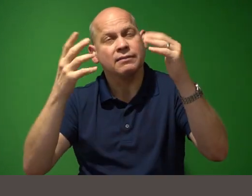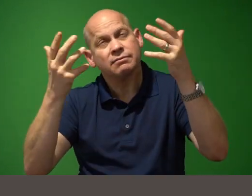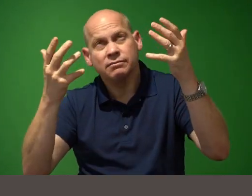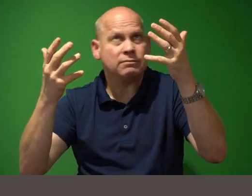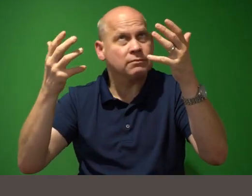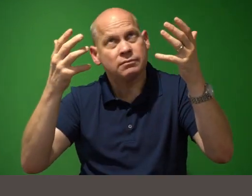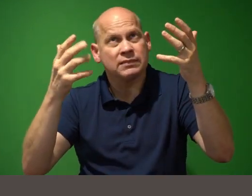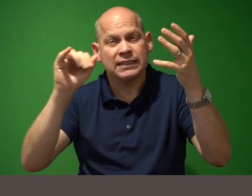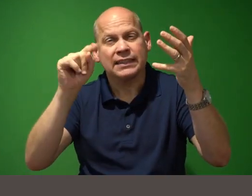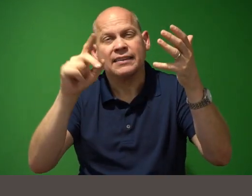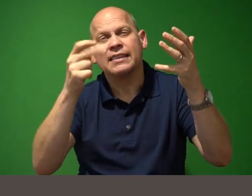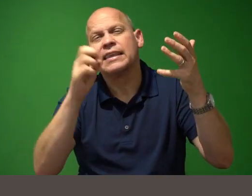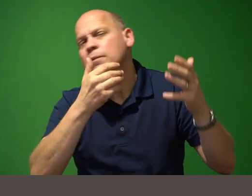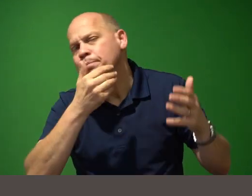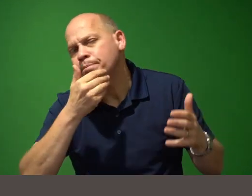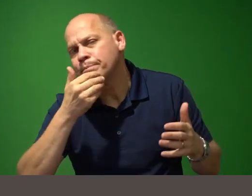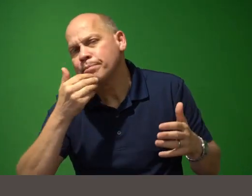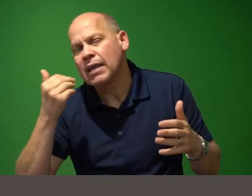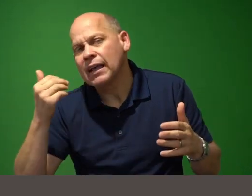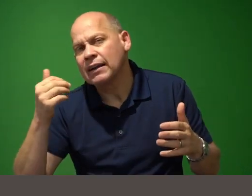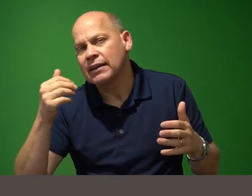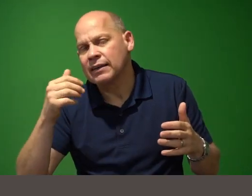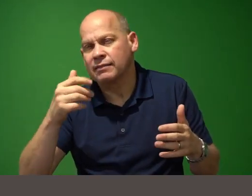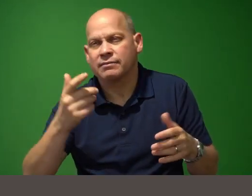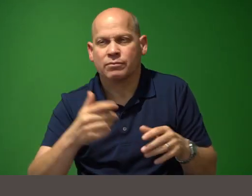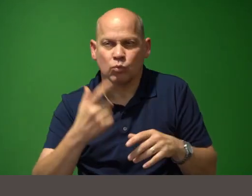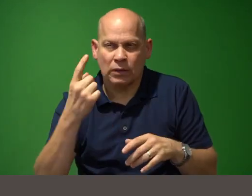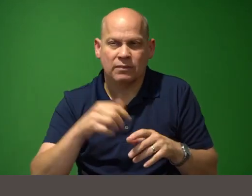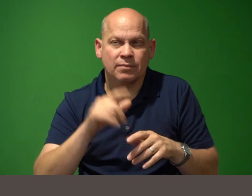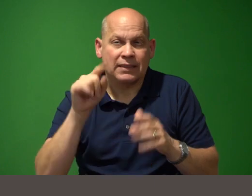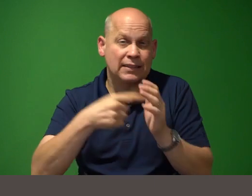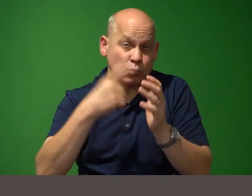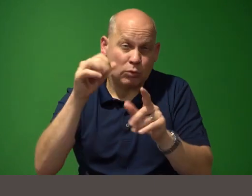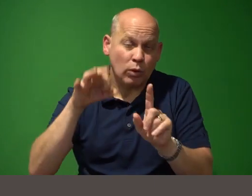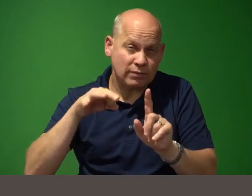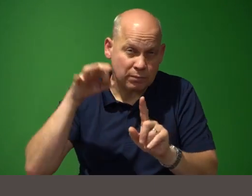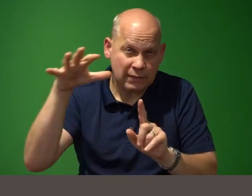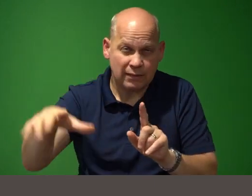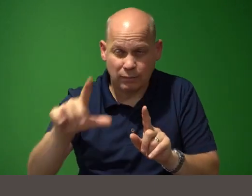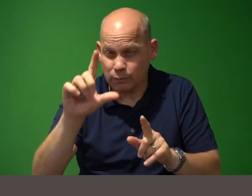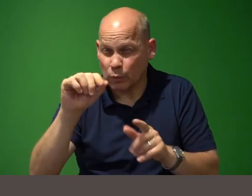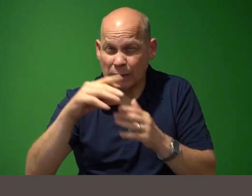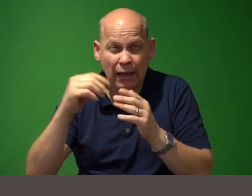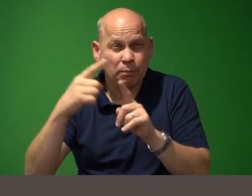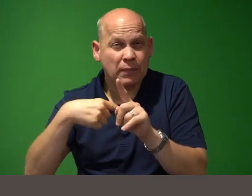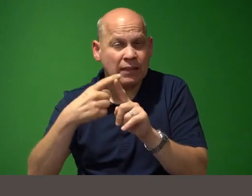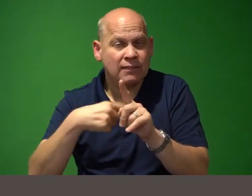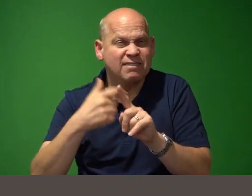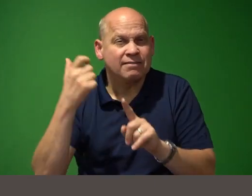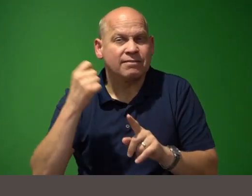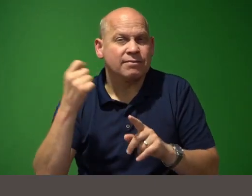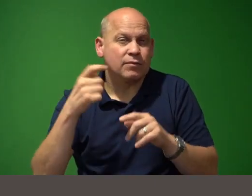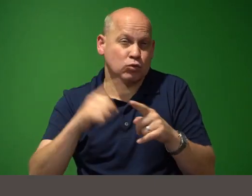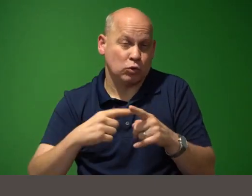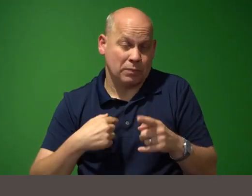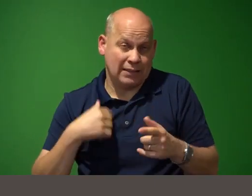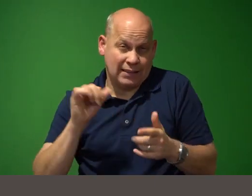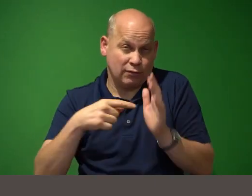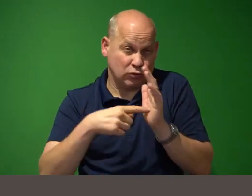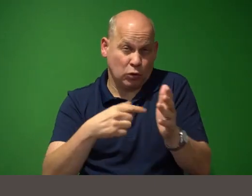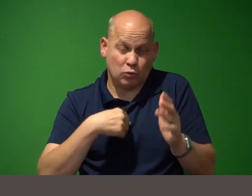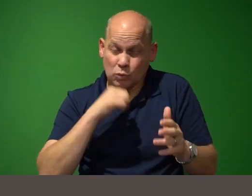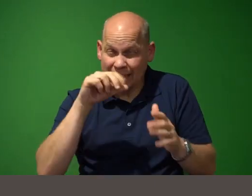llm now this is one you have to pay for there's a 20 a month subscription and that to me shows we're not in a singularity because